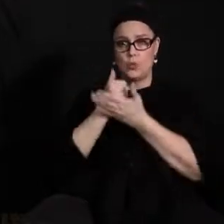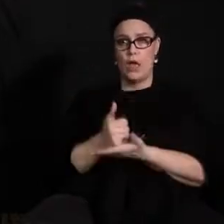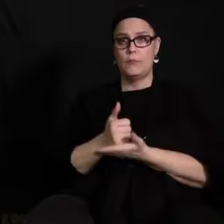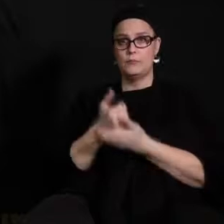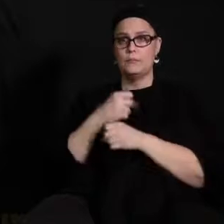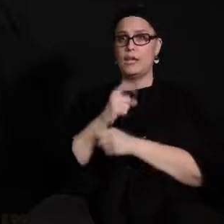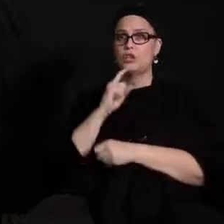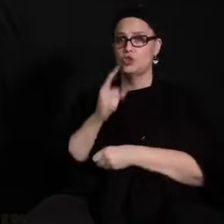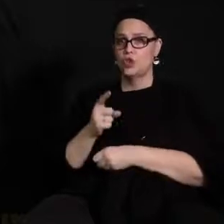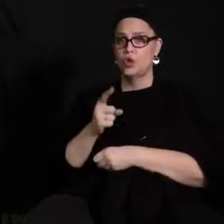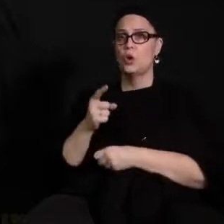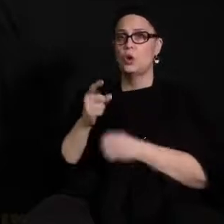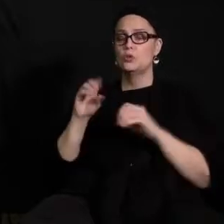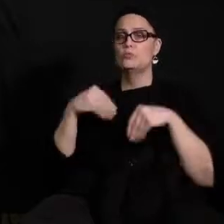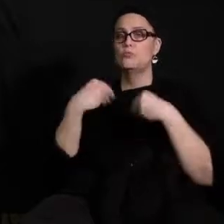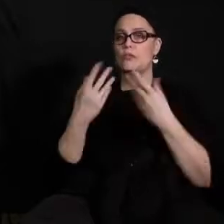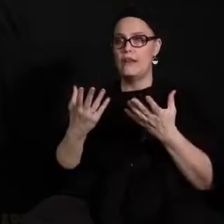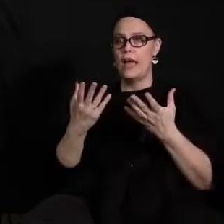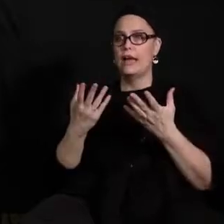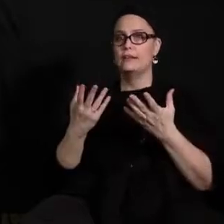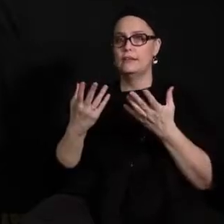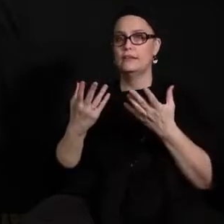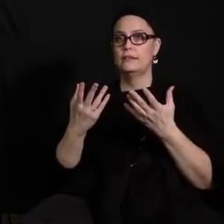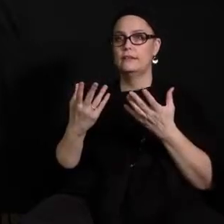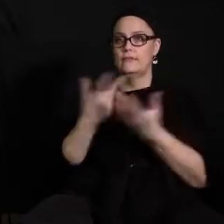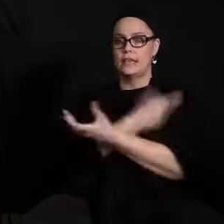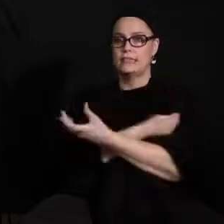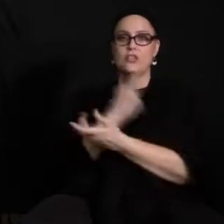provide an opportunity for vaccines for all of our staff